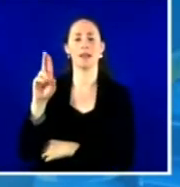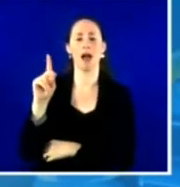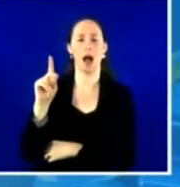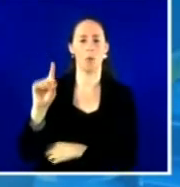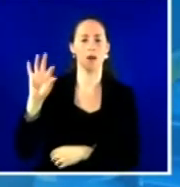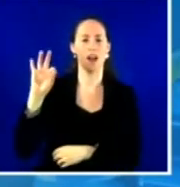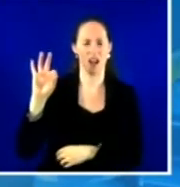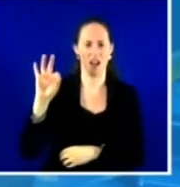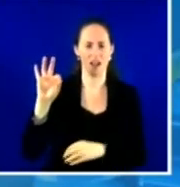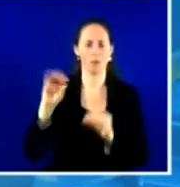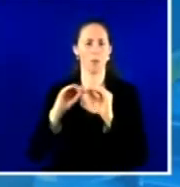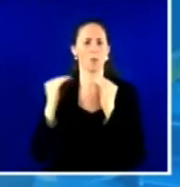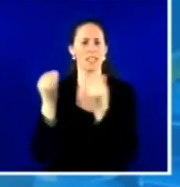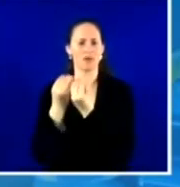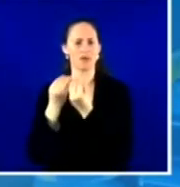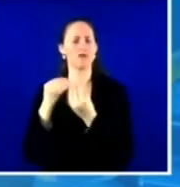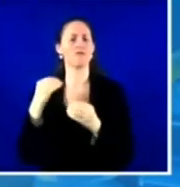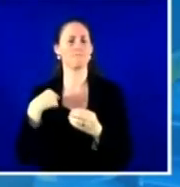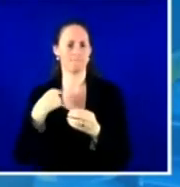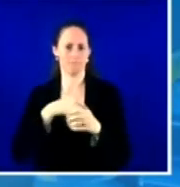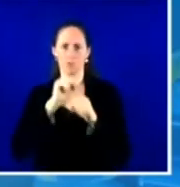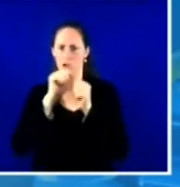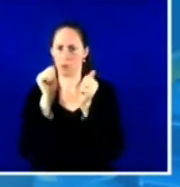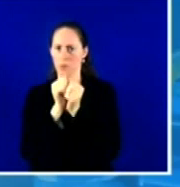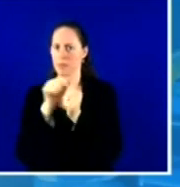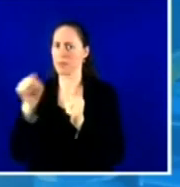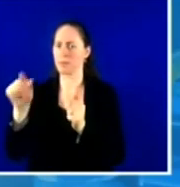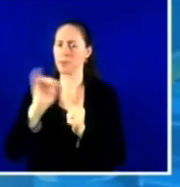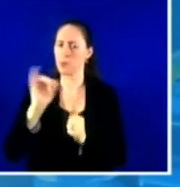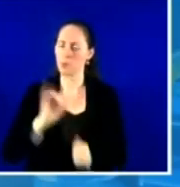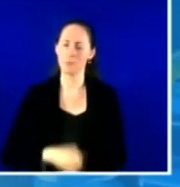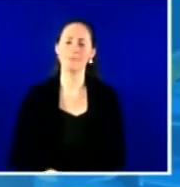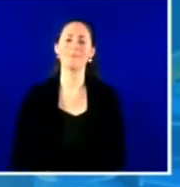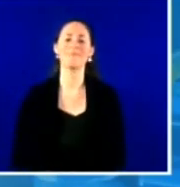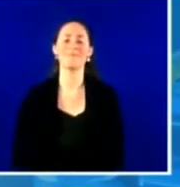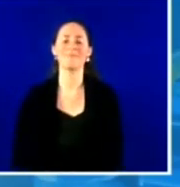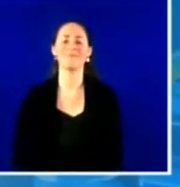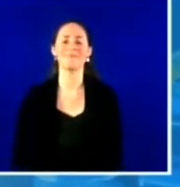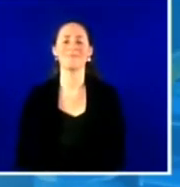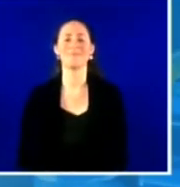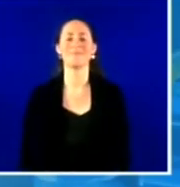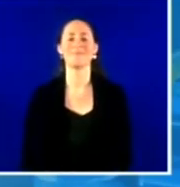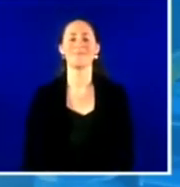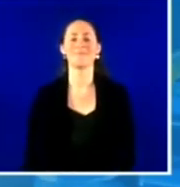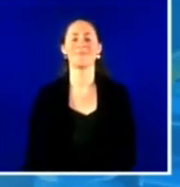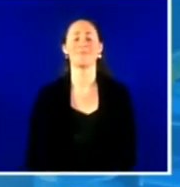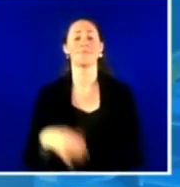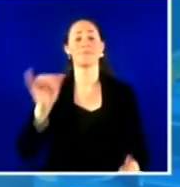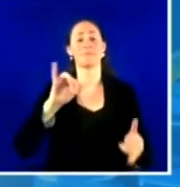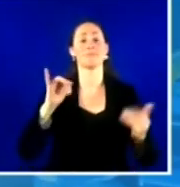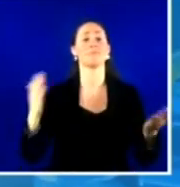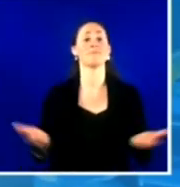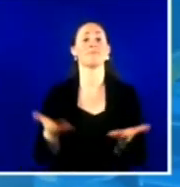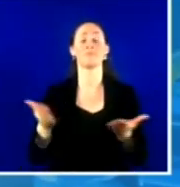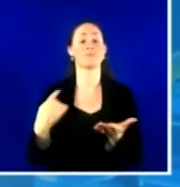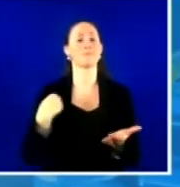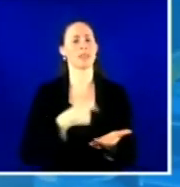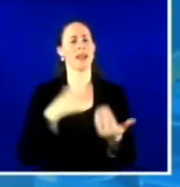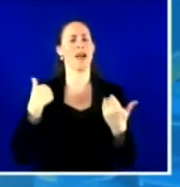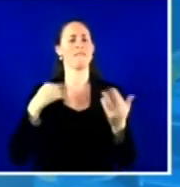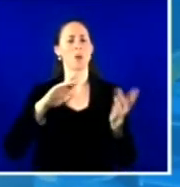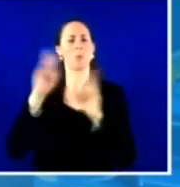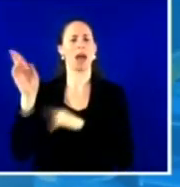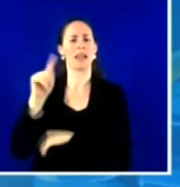out that we've created a toolkit at Kaiser Permanente that we have made available publicly. It's available on our website,